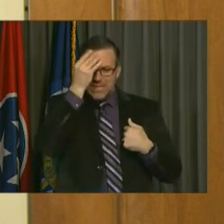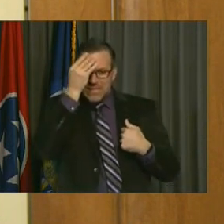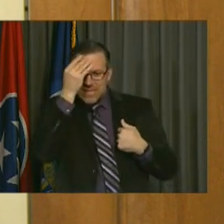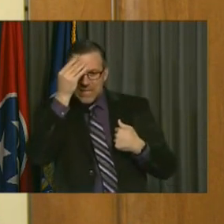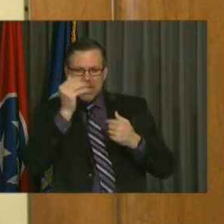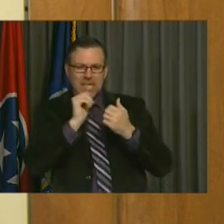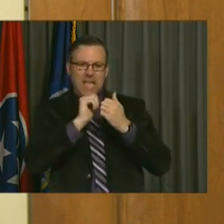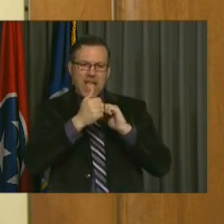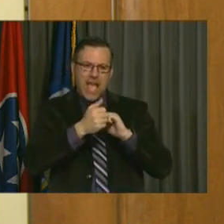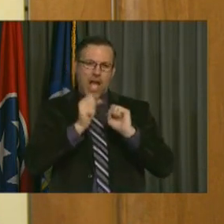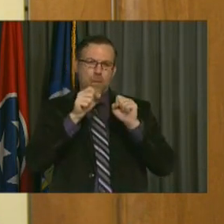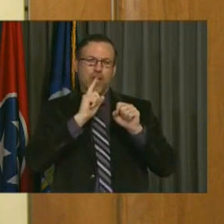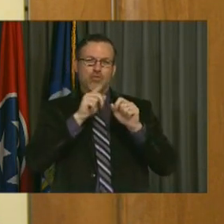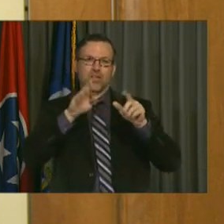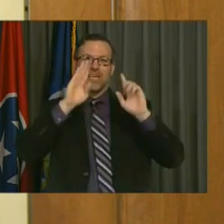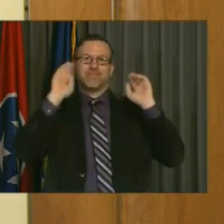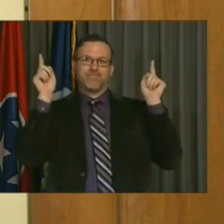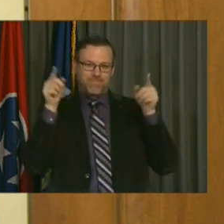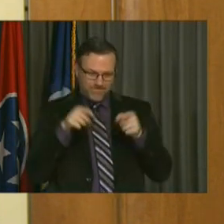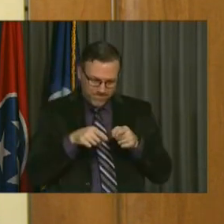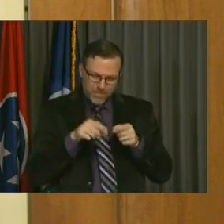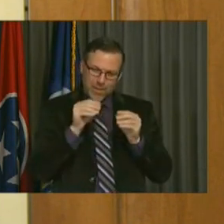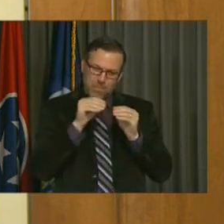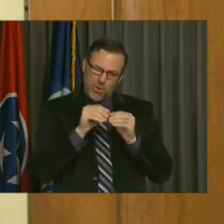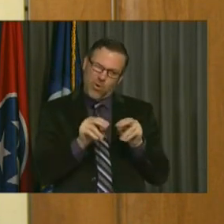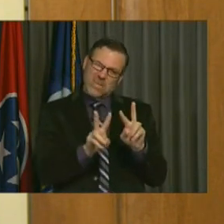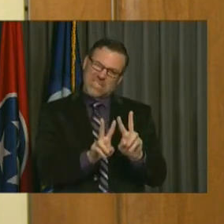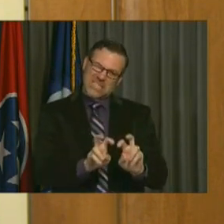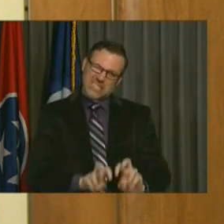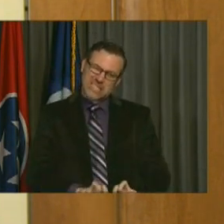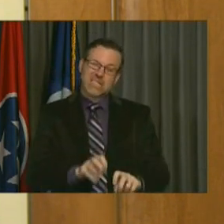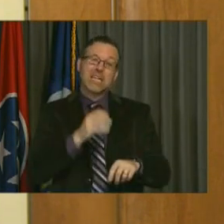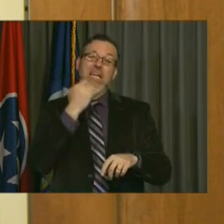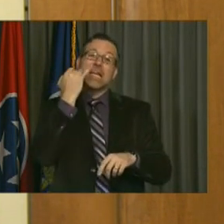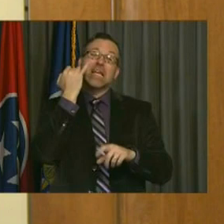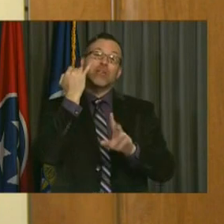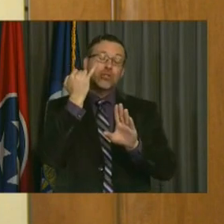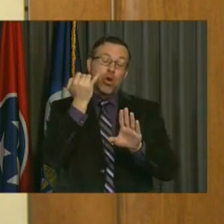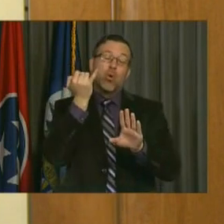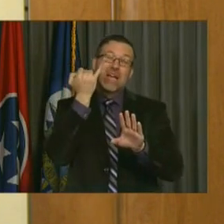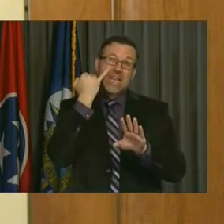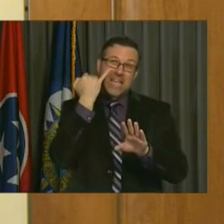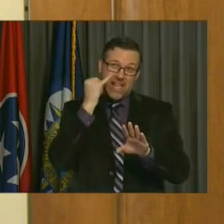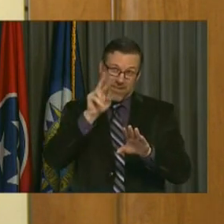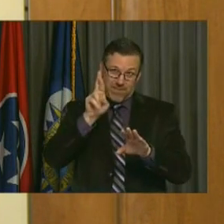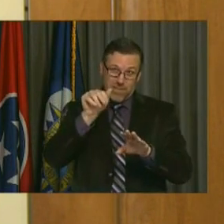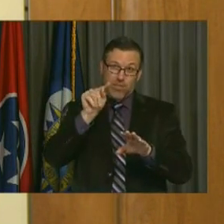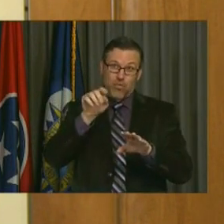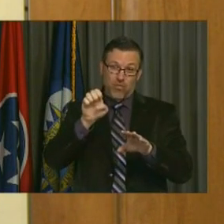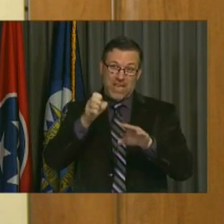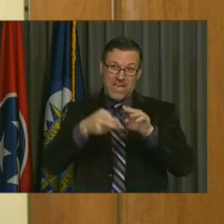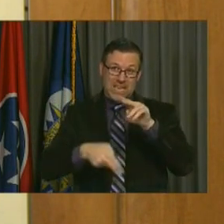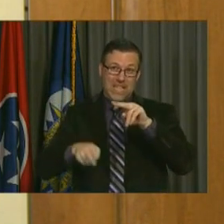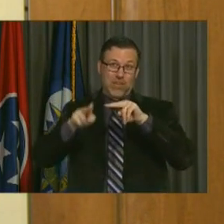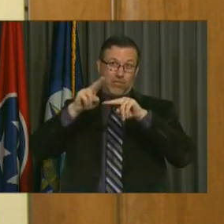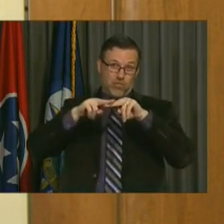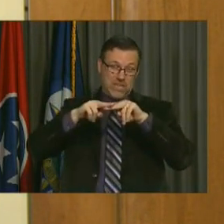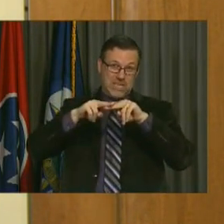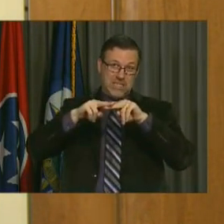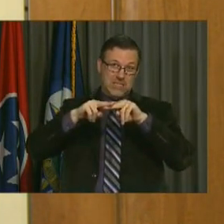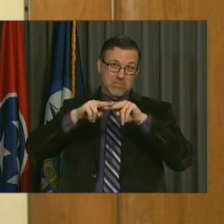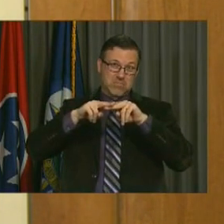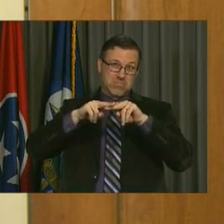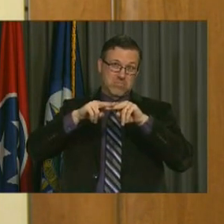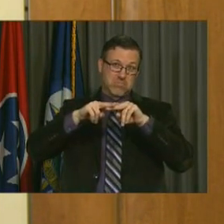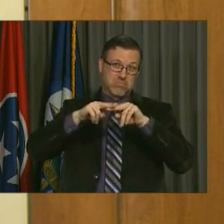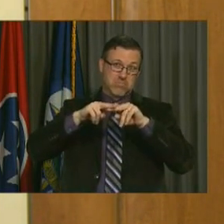related to translating the idea if the rate increase is lower, or not at